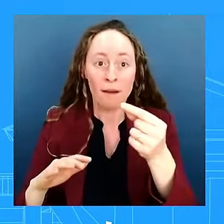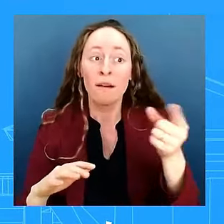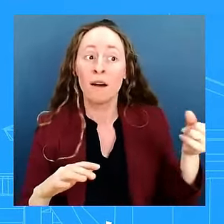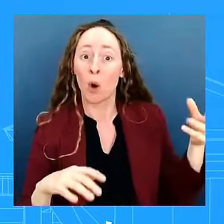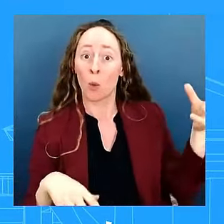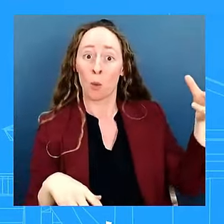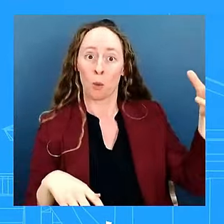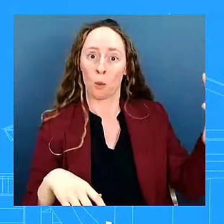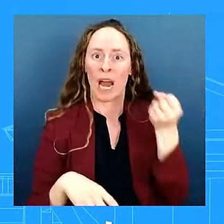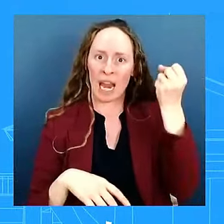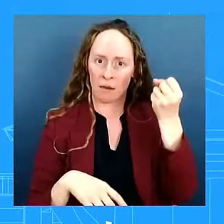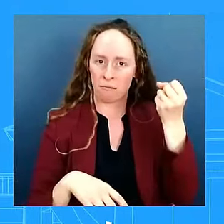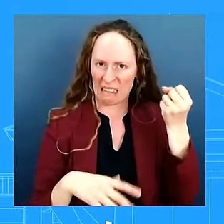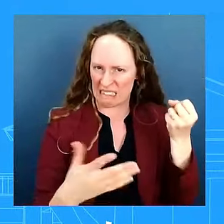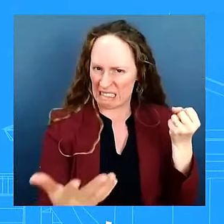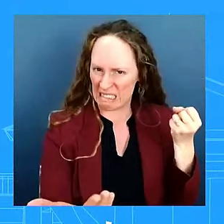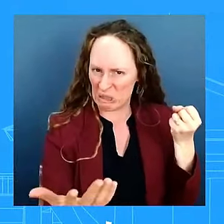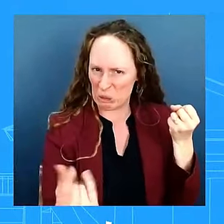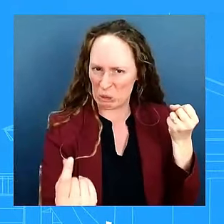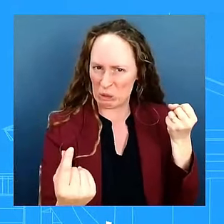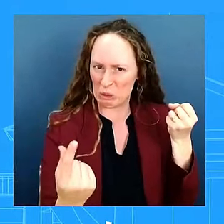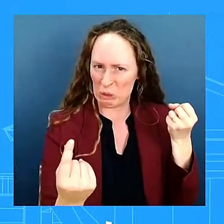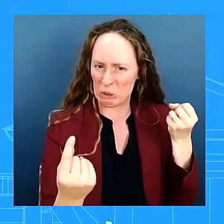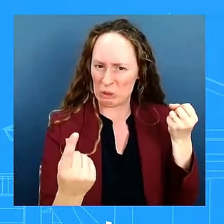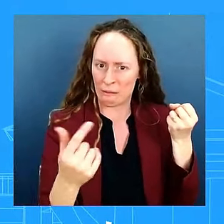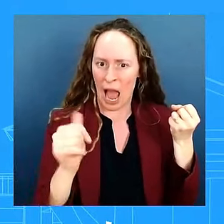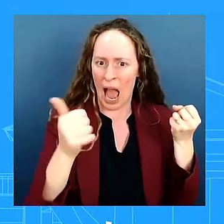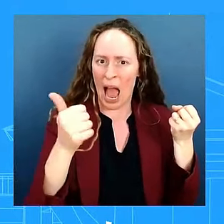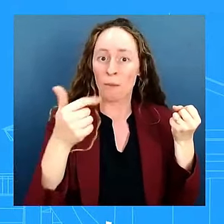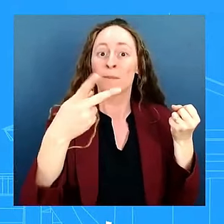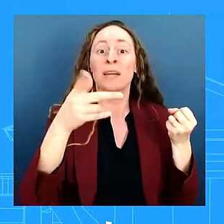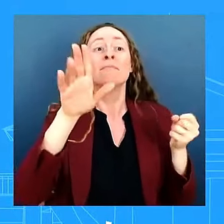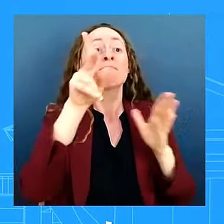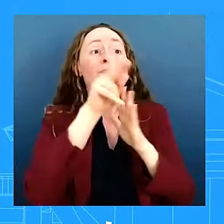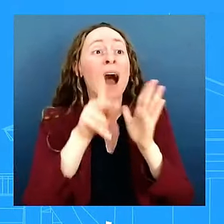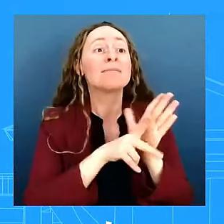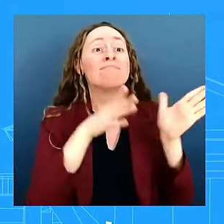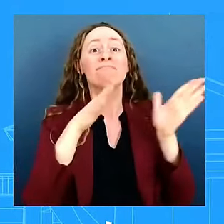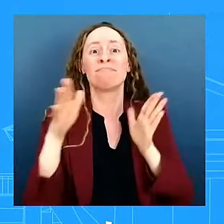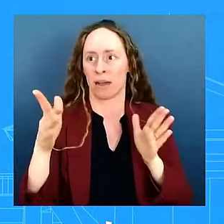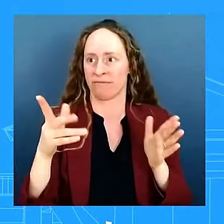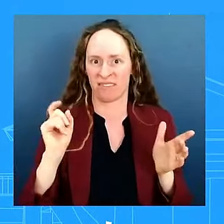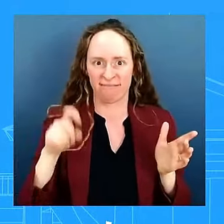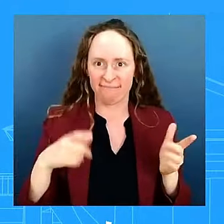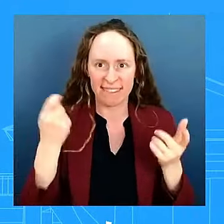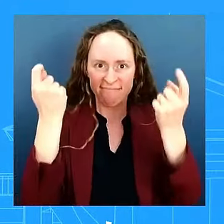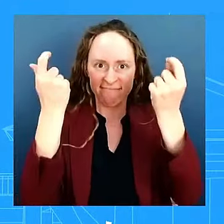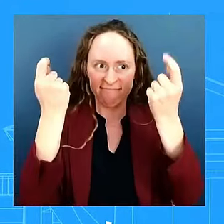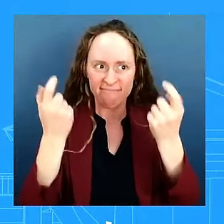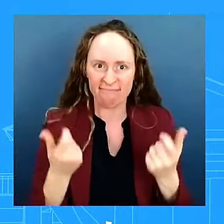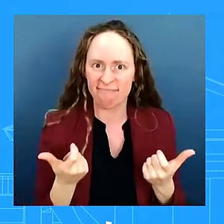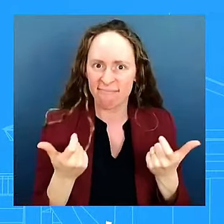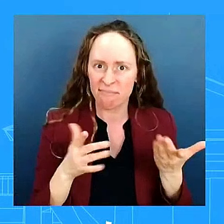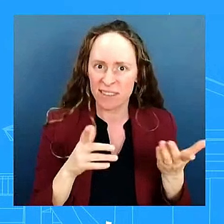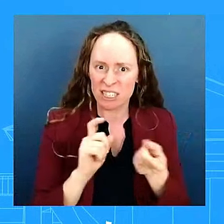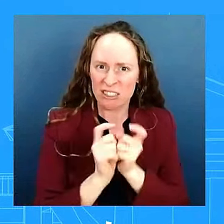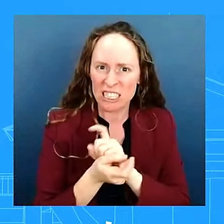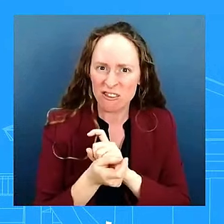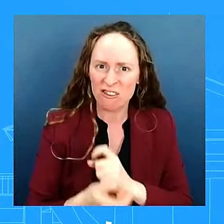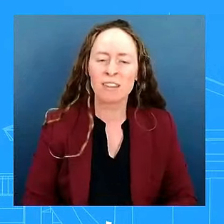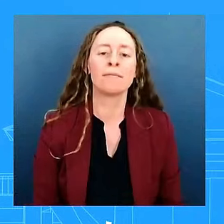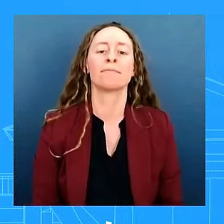ukraine so here's what i'm going to say look i'm not going to answer specifically to what uh what happened at the debate what i will say is